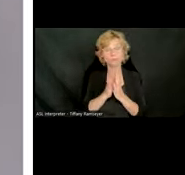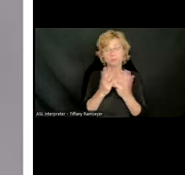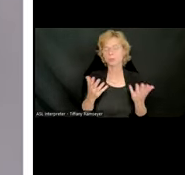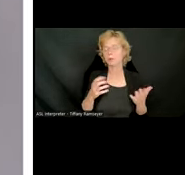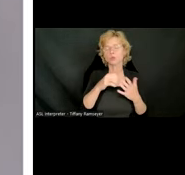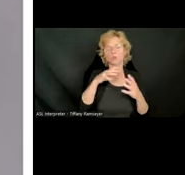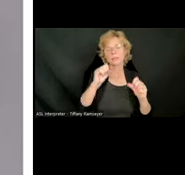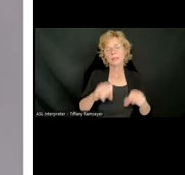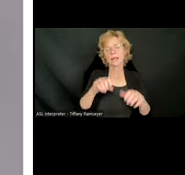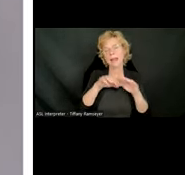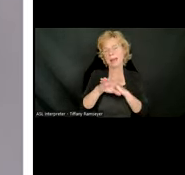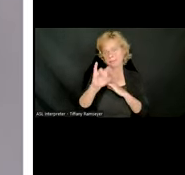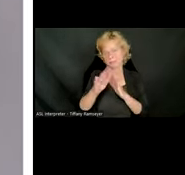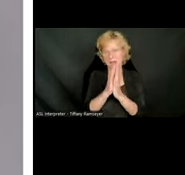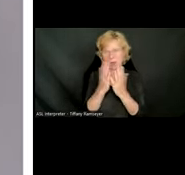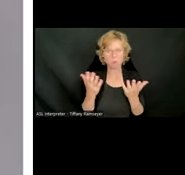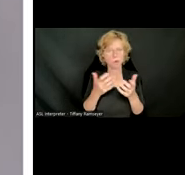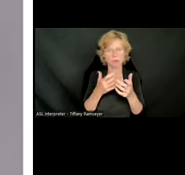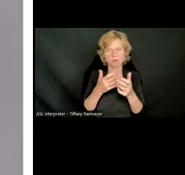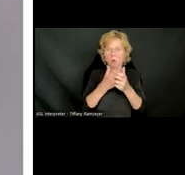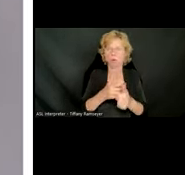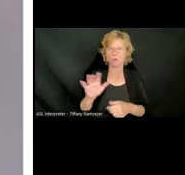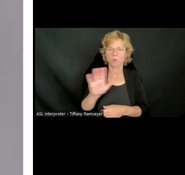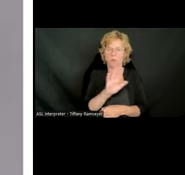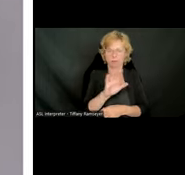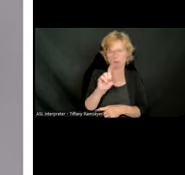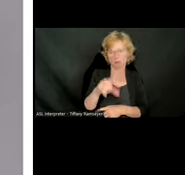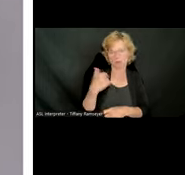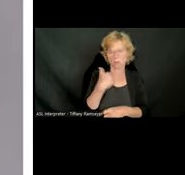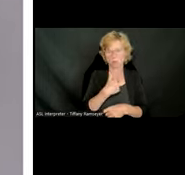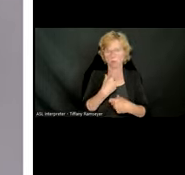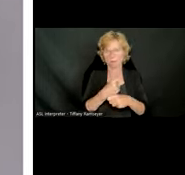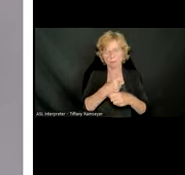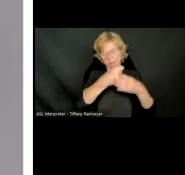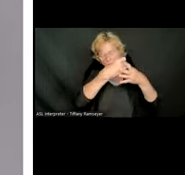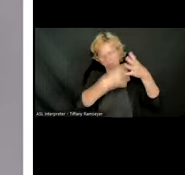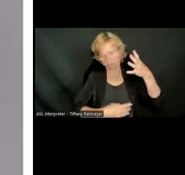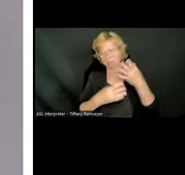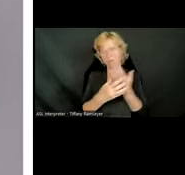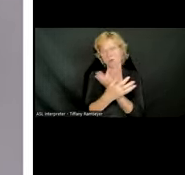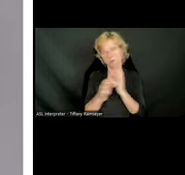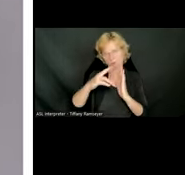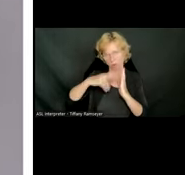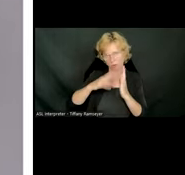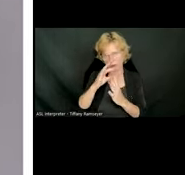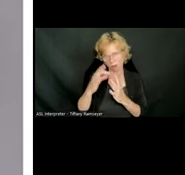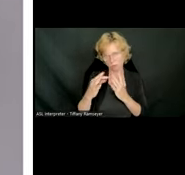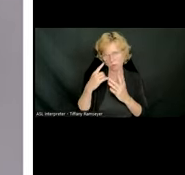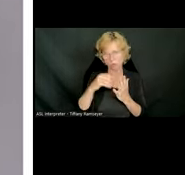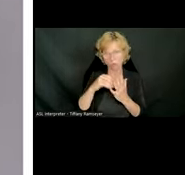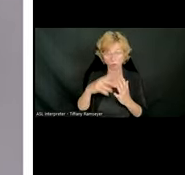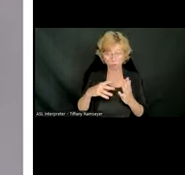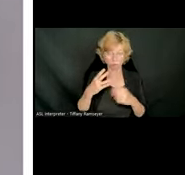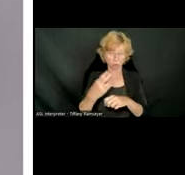platforms that they need based on their needs. So we have created a suite of free reading options for students use. They can use our Bookshare reader